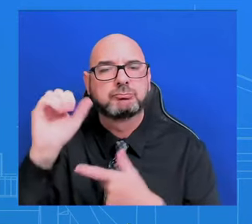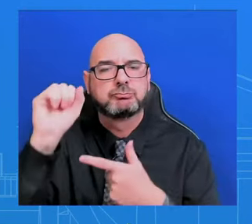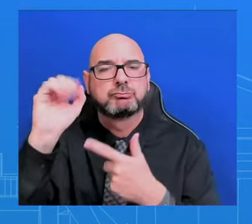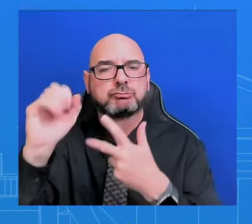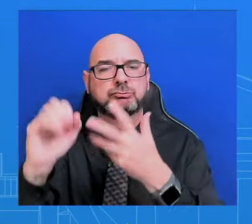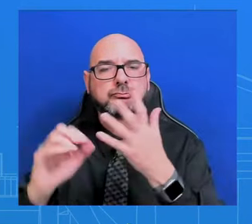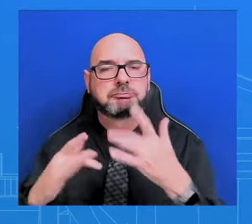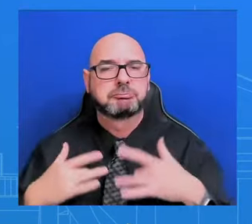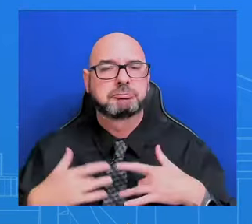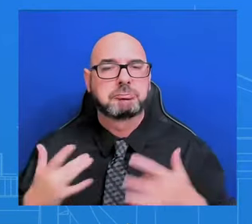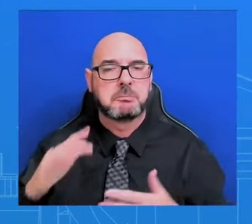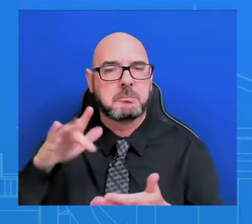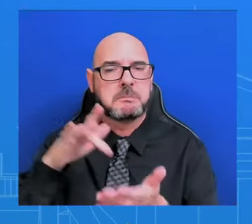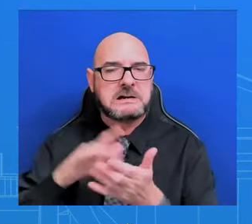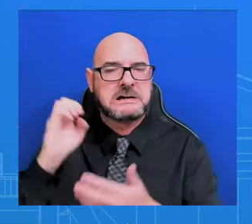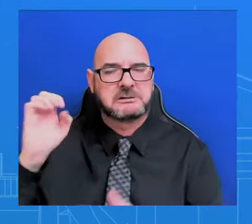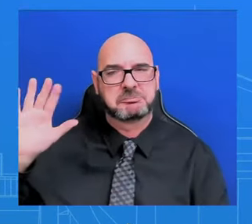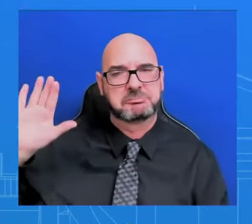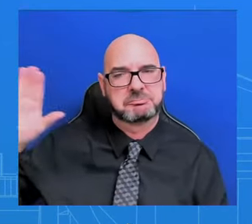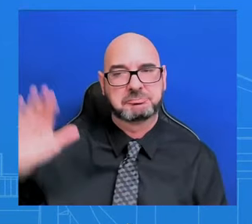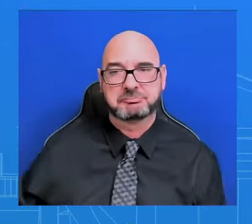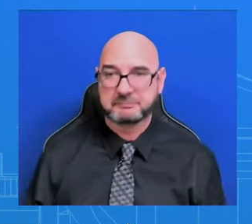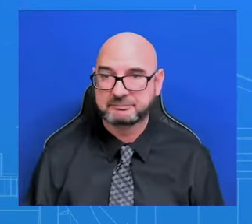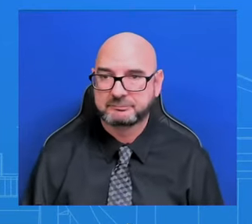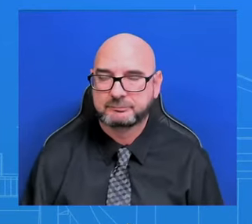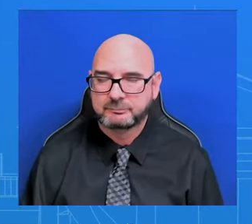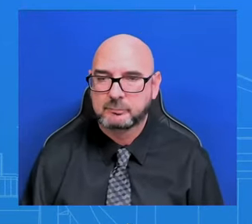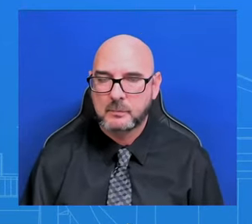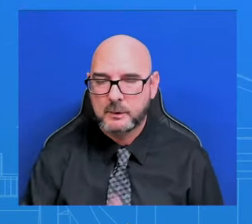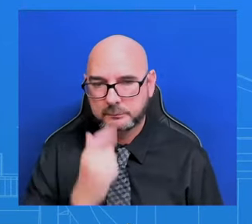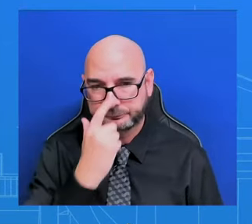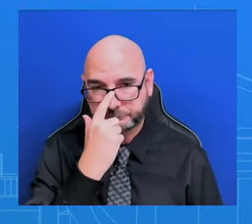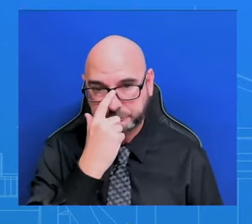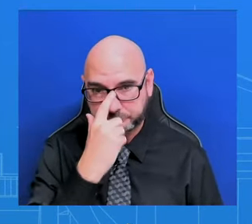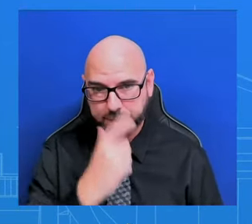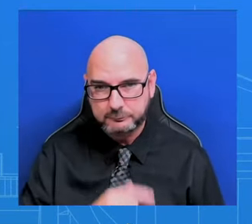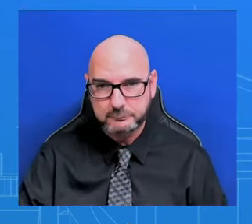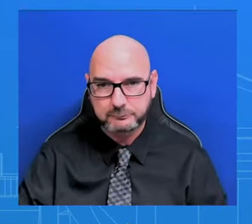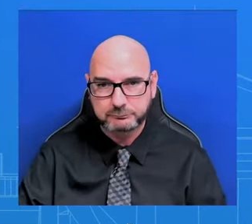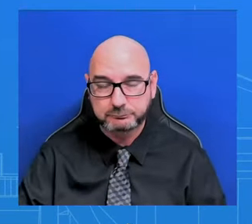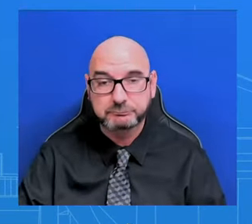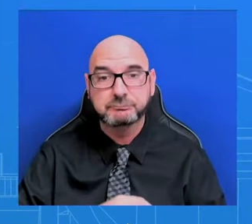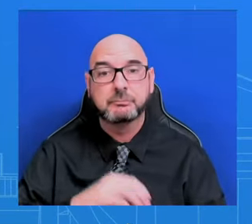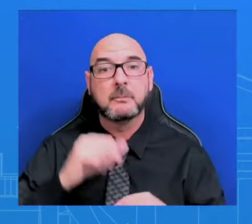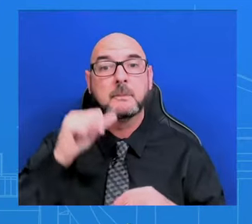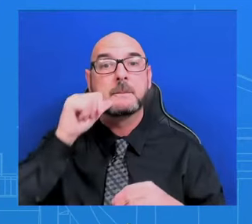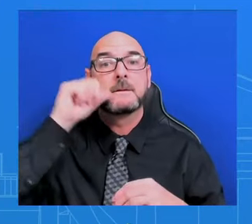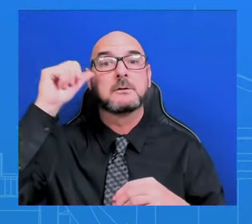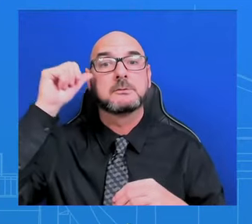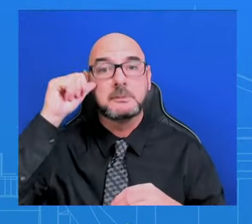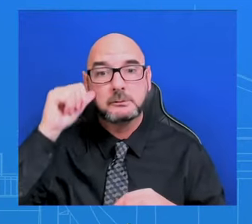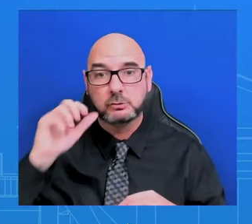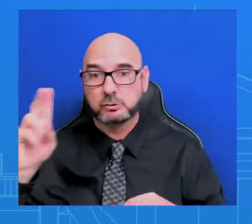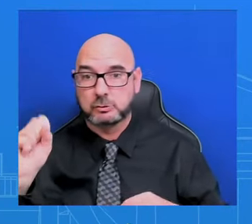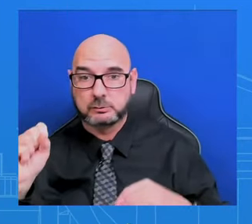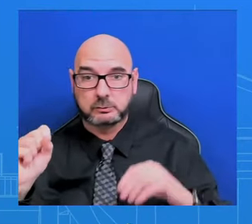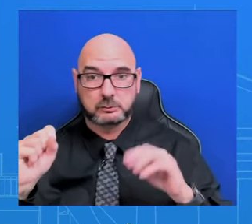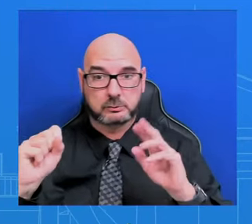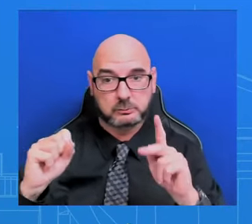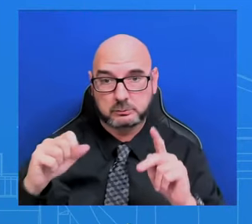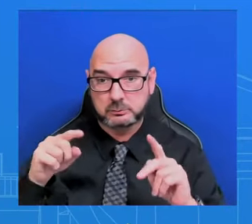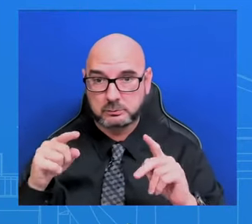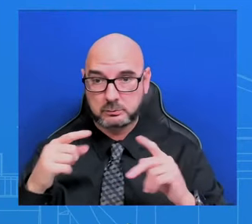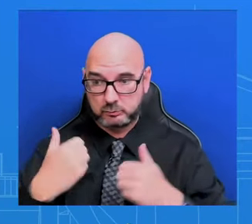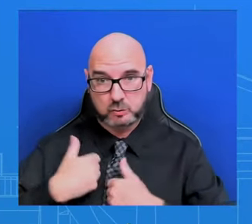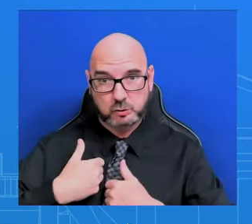I think as you all of you saw yesterday, the militaries of the United States and the Kingdom, with support from